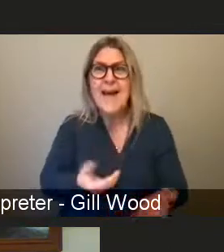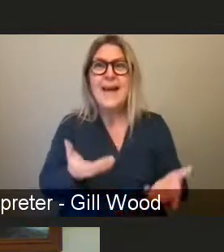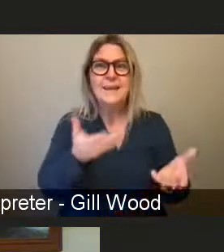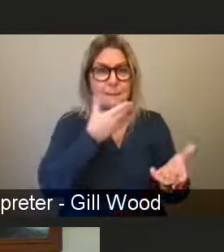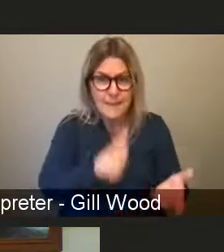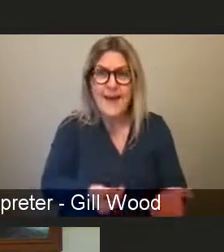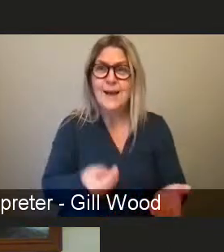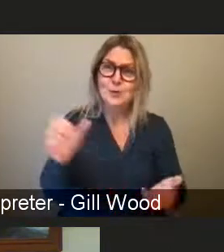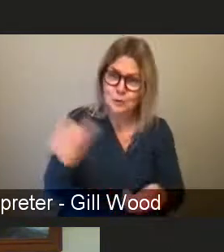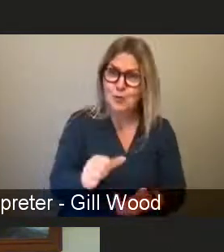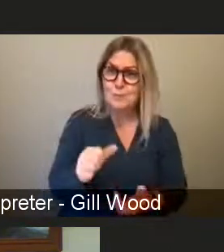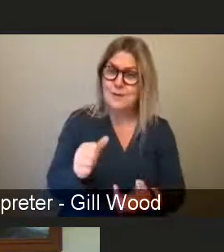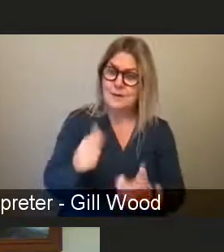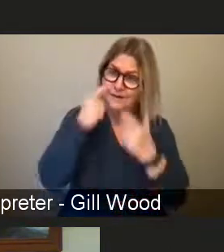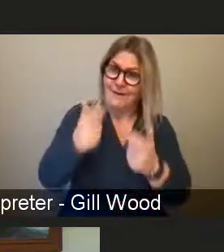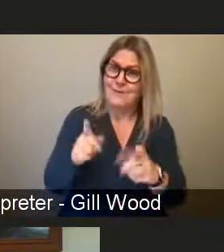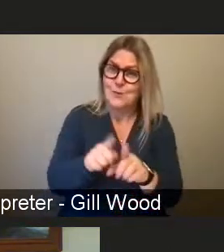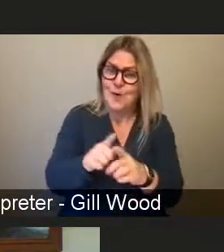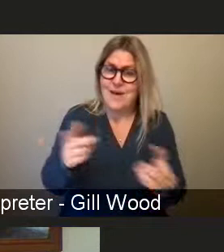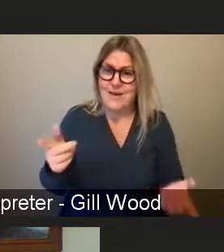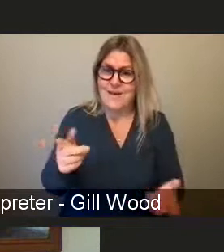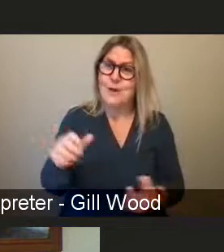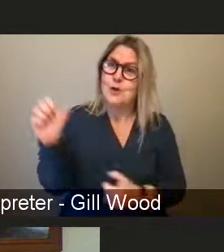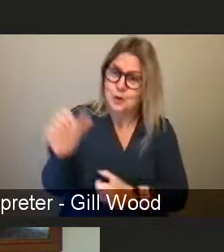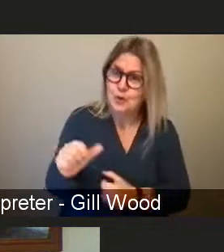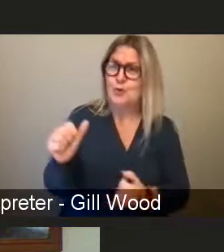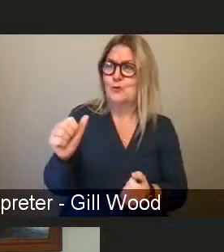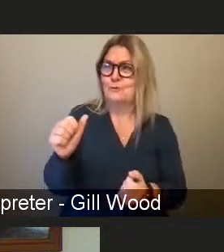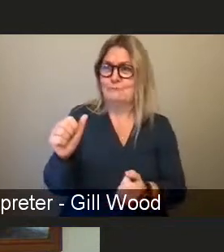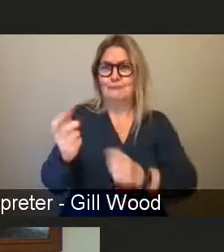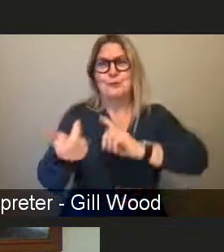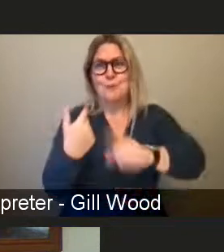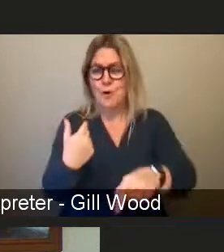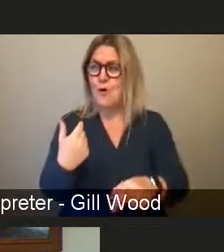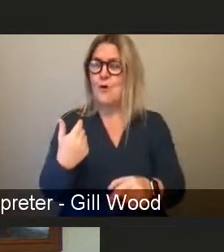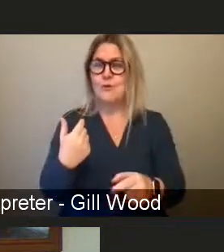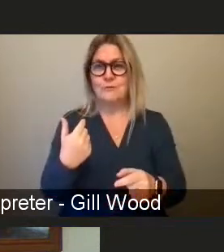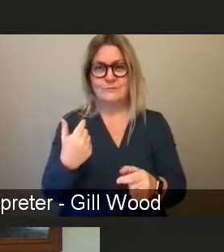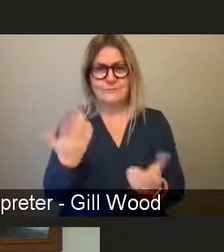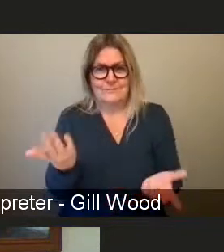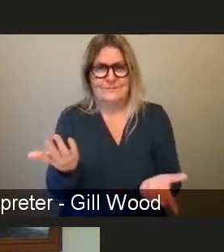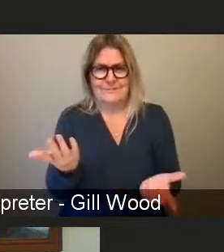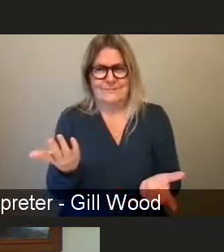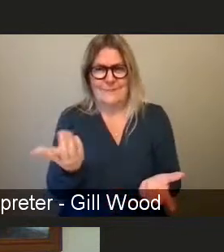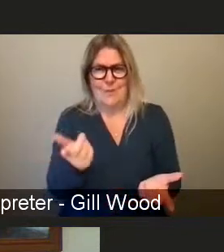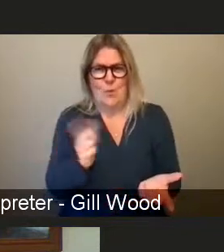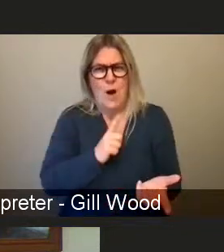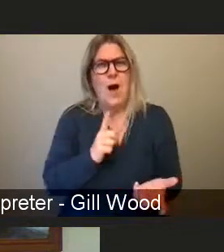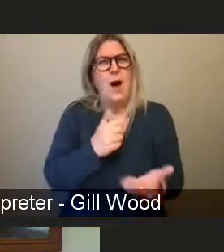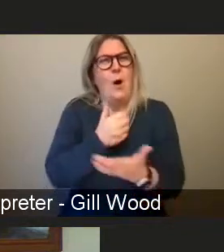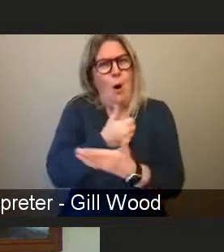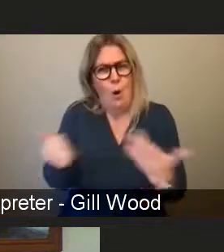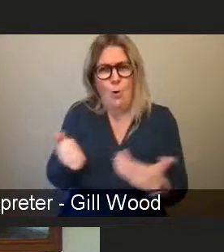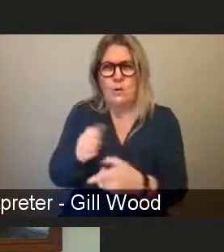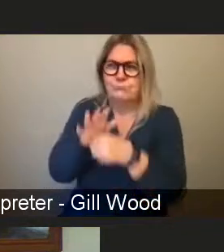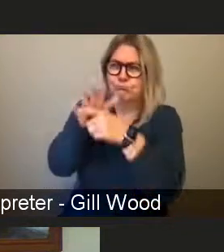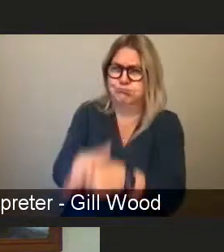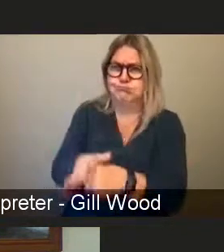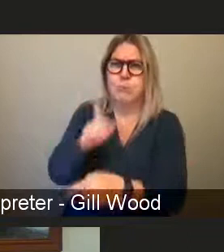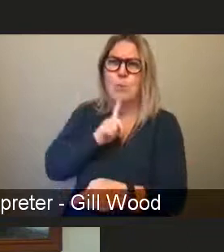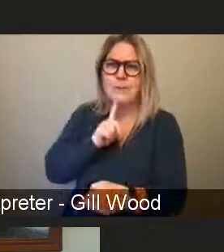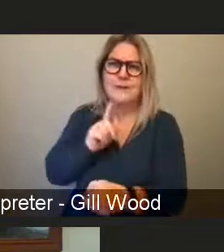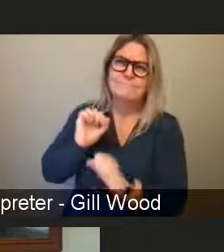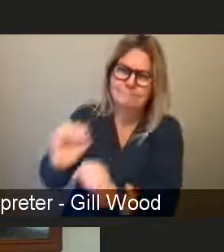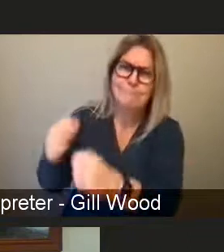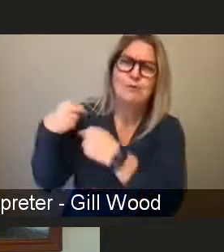about all this too. Men can be reacting to what they are hearing before they even get to venues where this has been occurring. If they hear